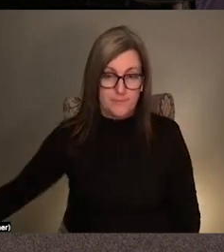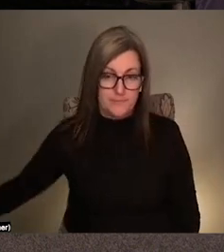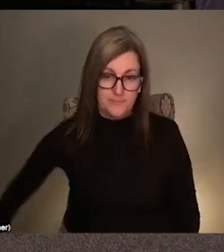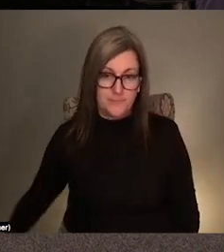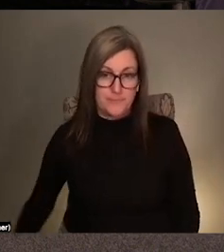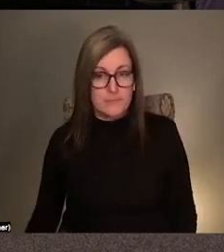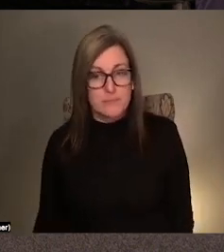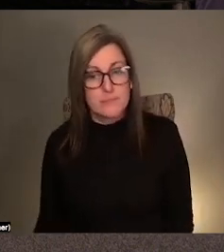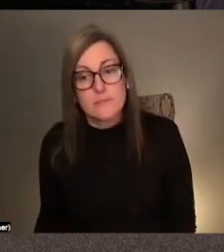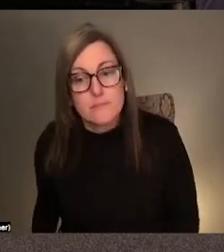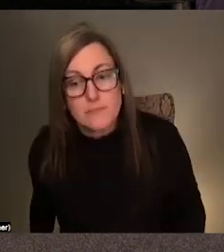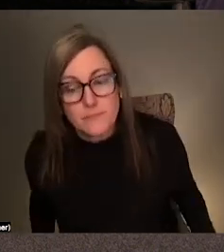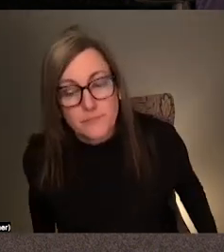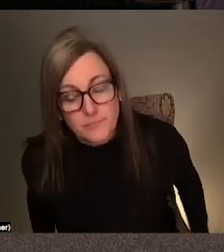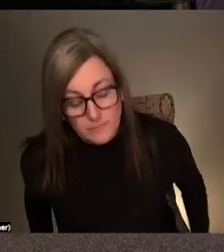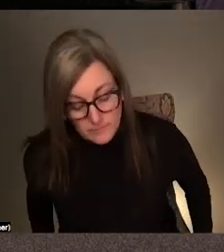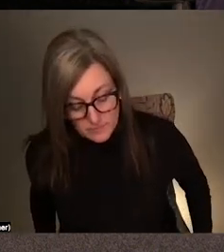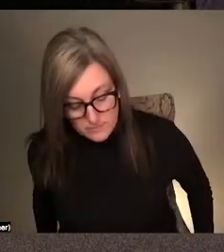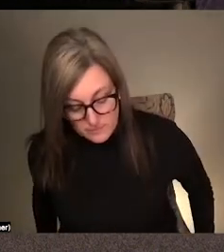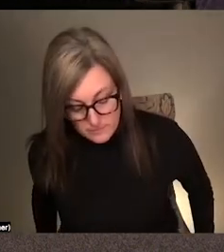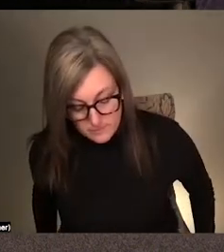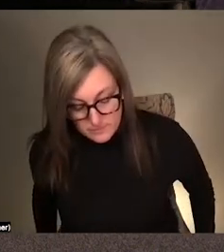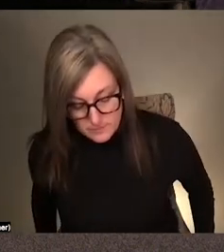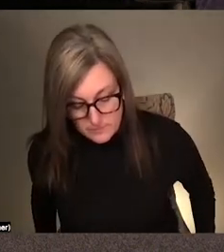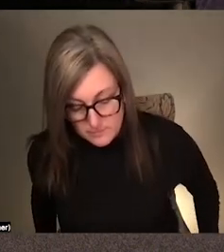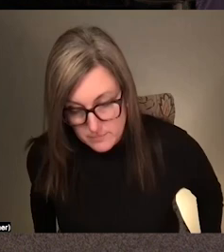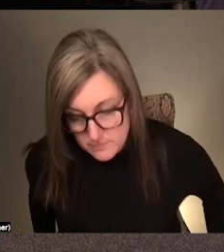in disability arts. Hmm.